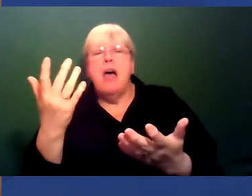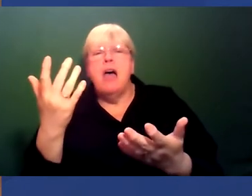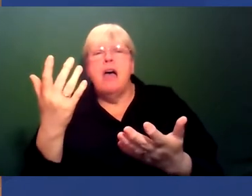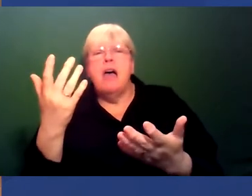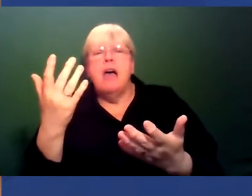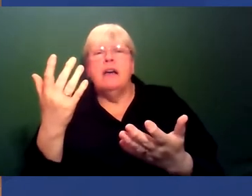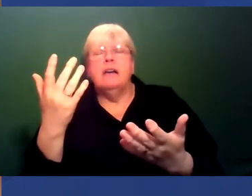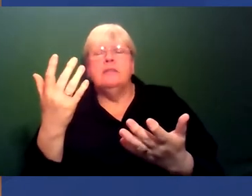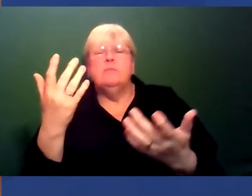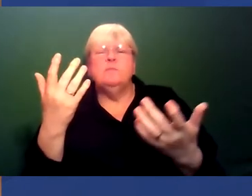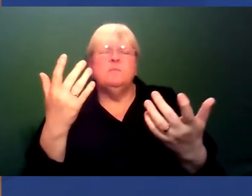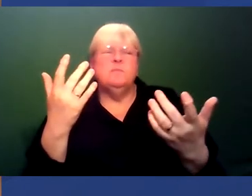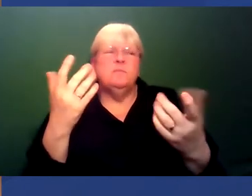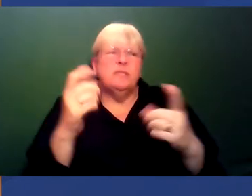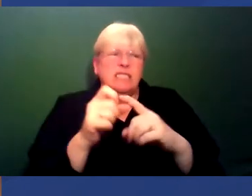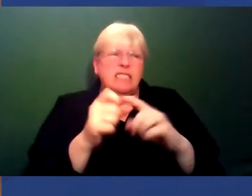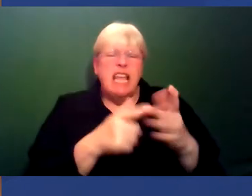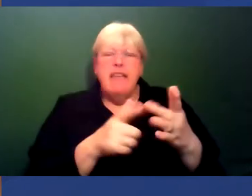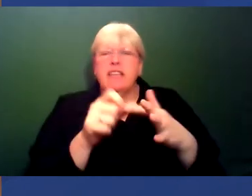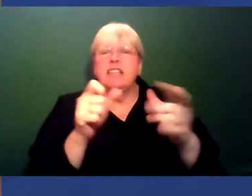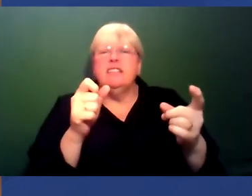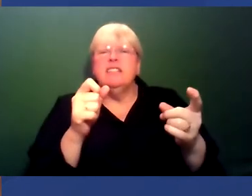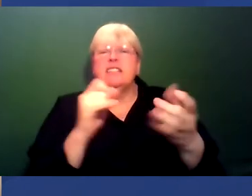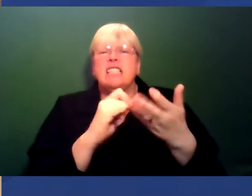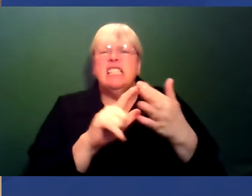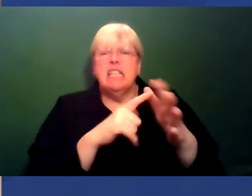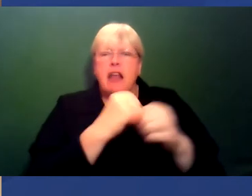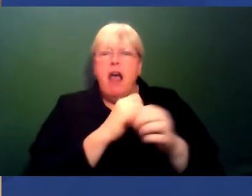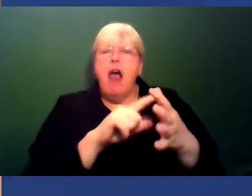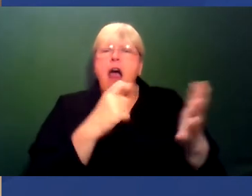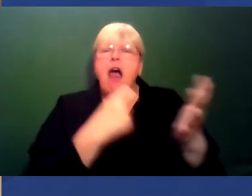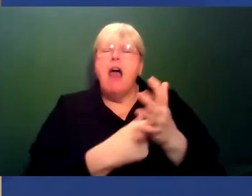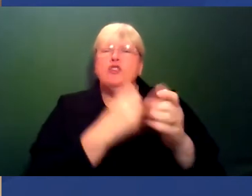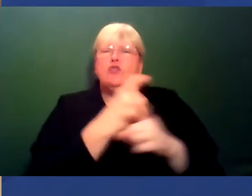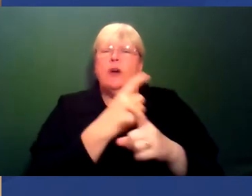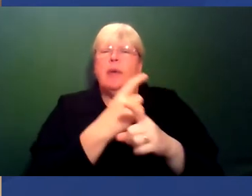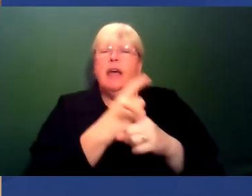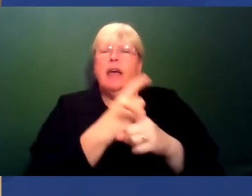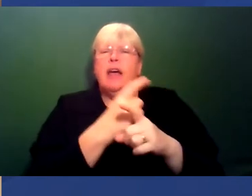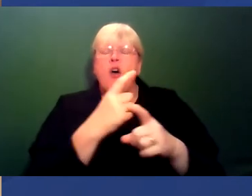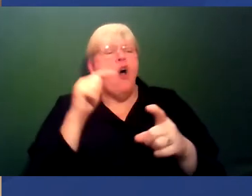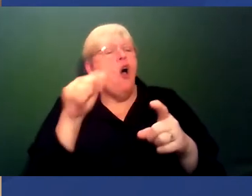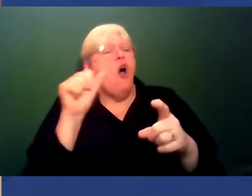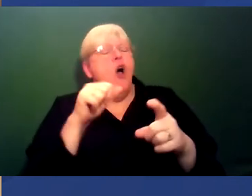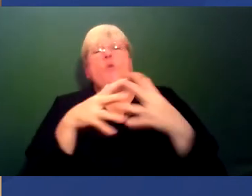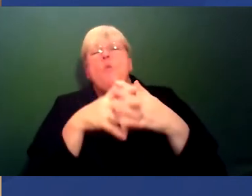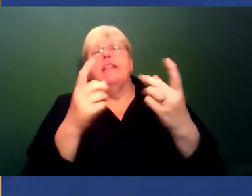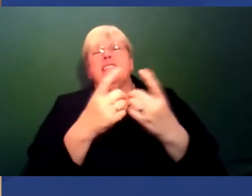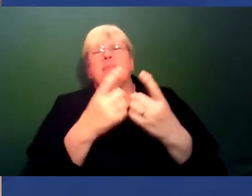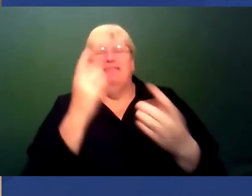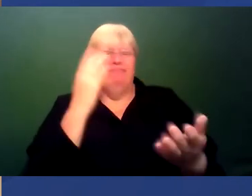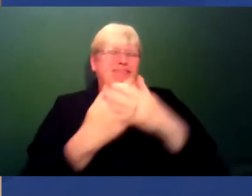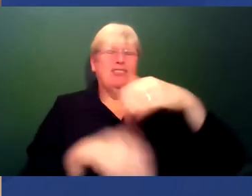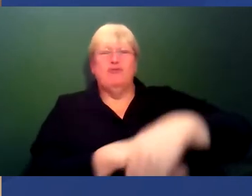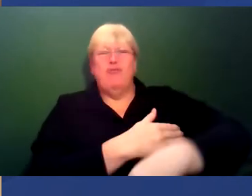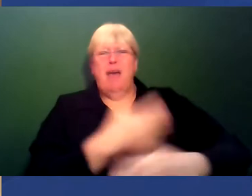talks about where, you know, Black people are monetized, so we should value them because they're worth something. And that's, that's like really crap. Like, you shouldn't,